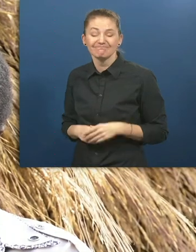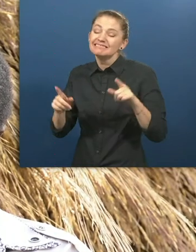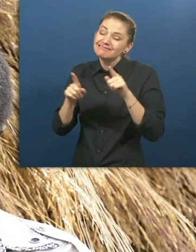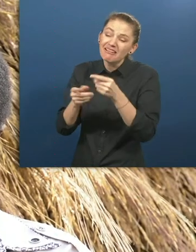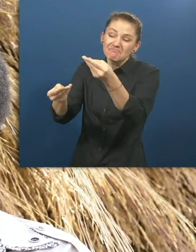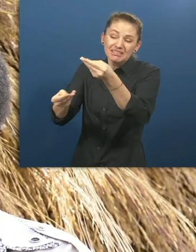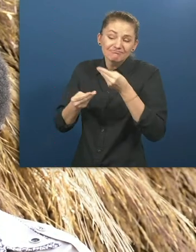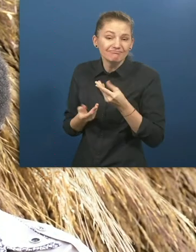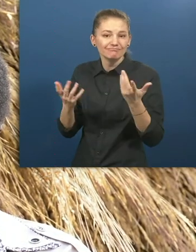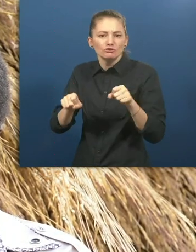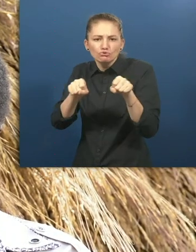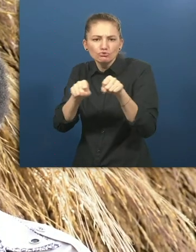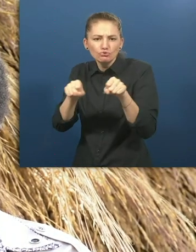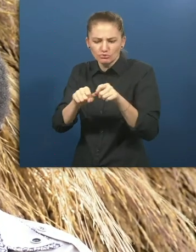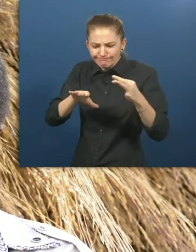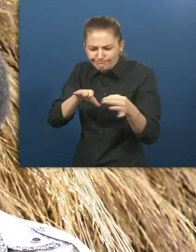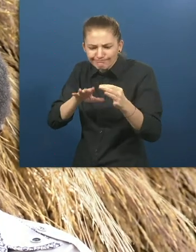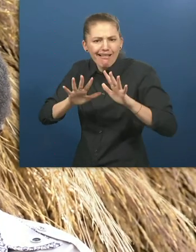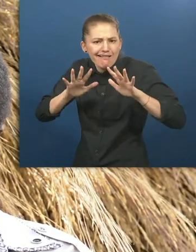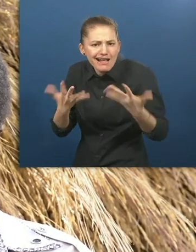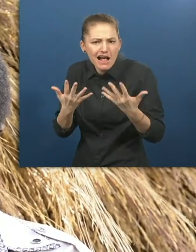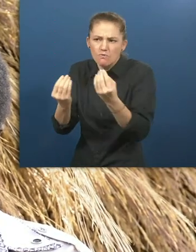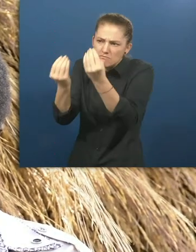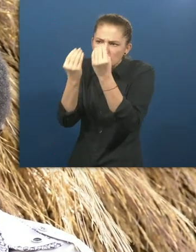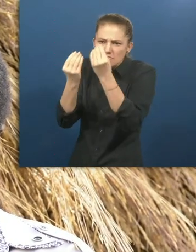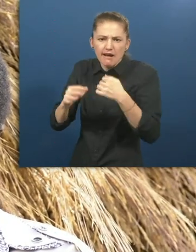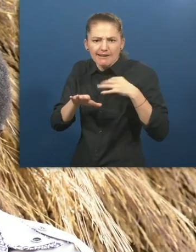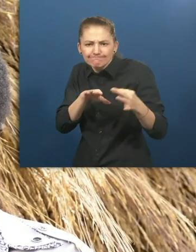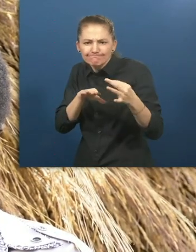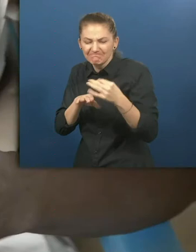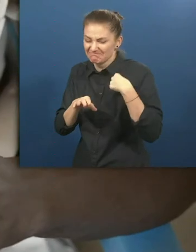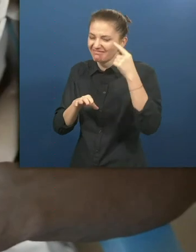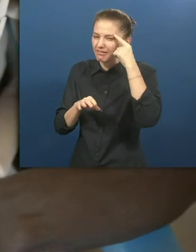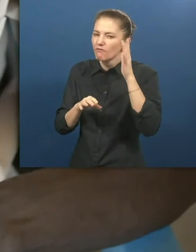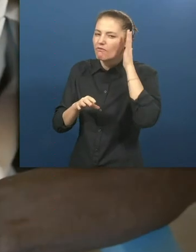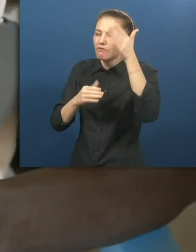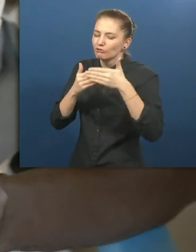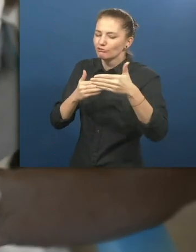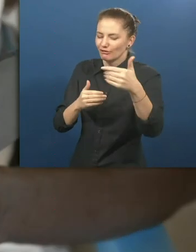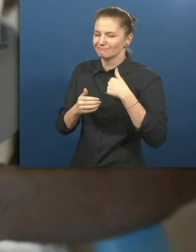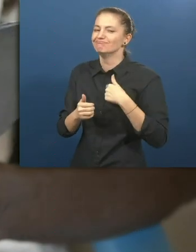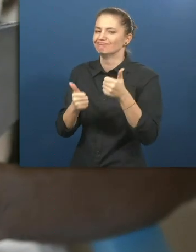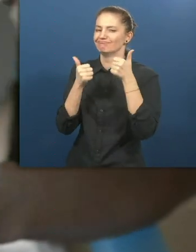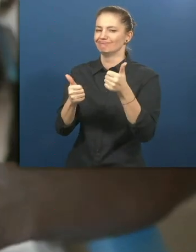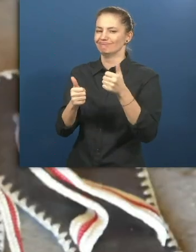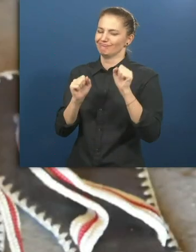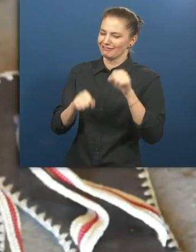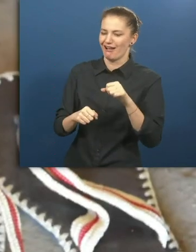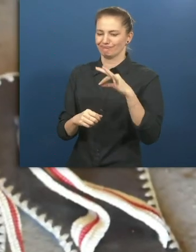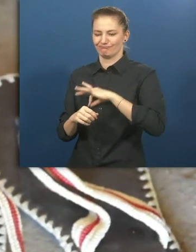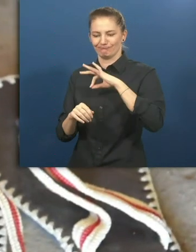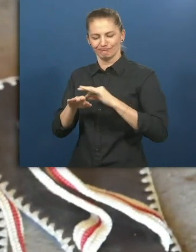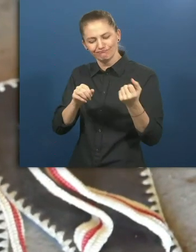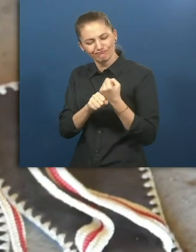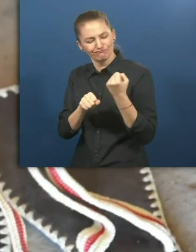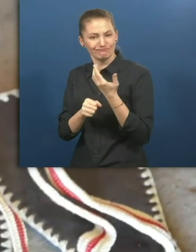which they have been training us for making tools, we got from Waldivision. That is why really I'm sure that when I really settle